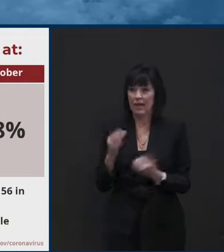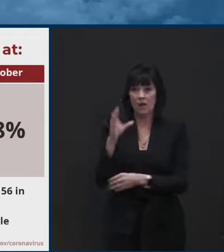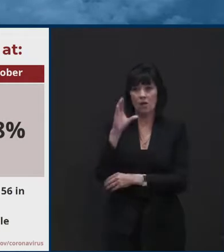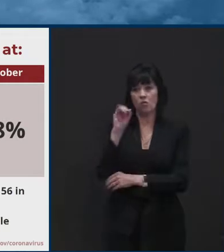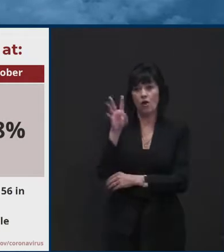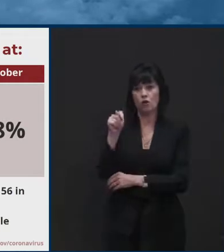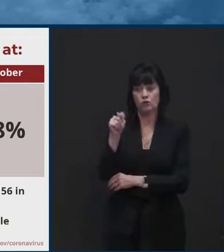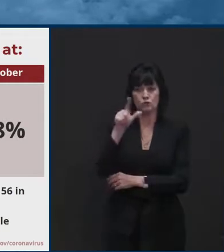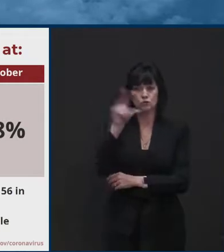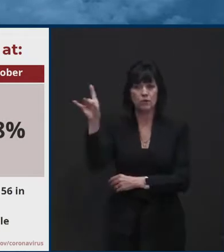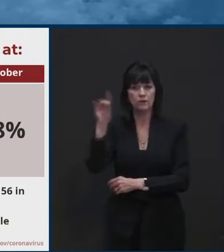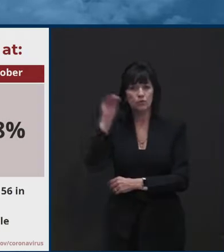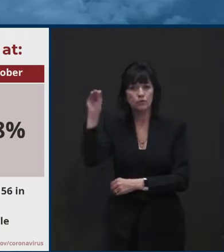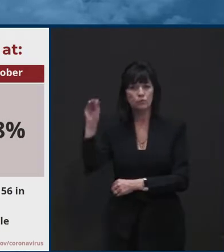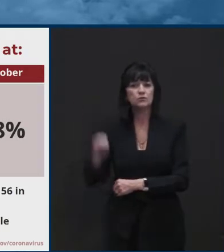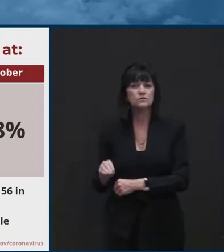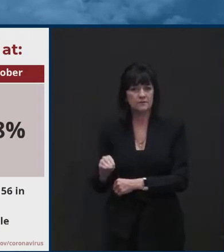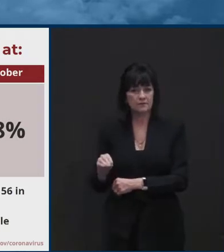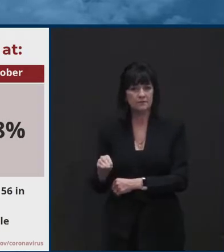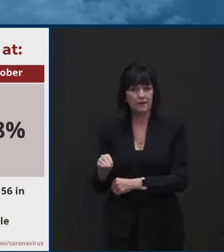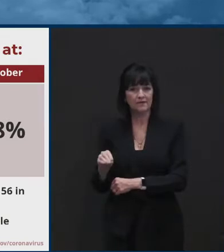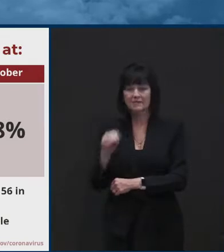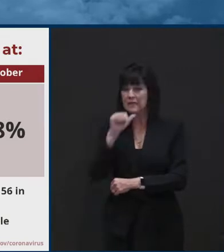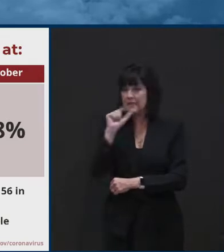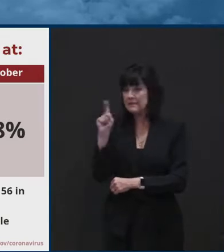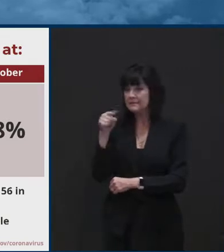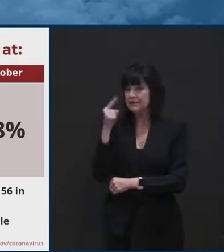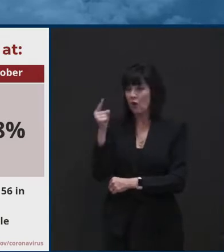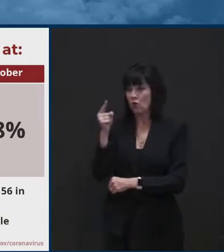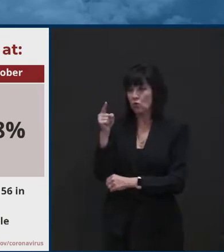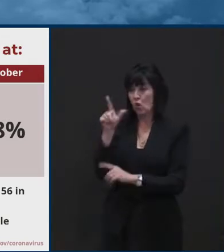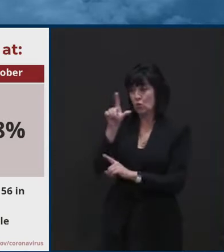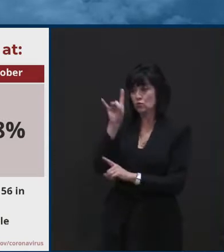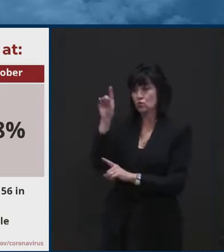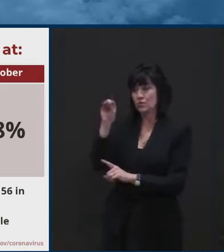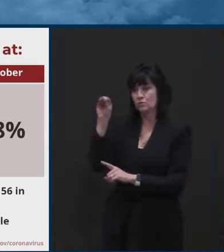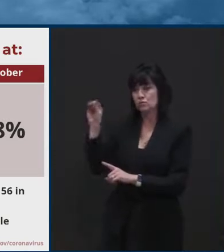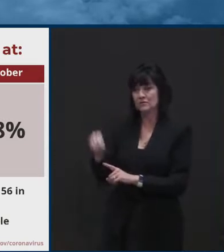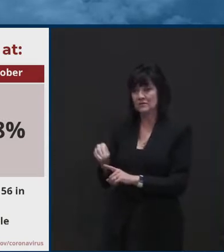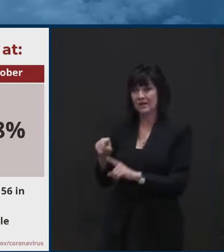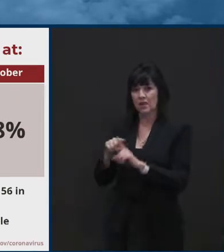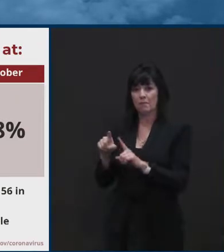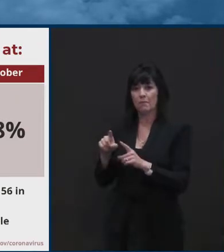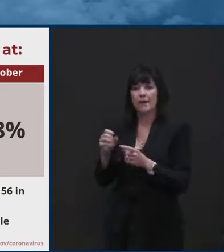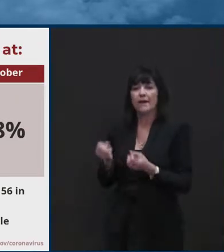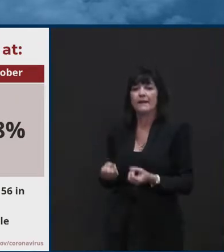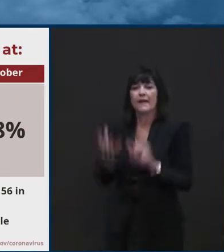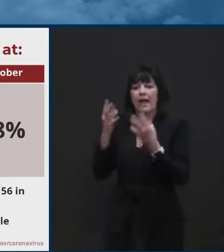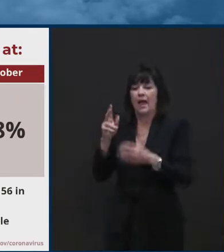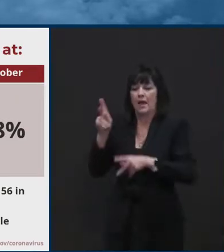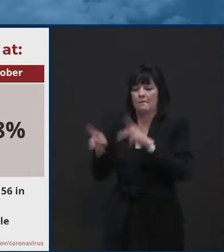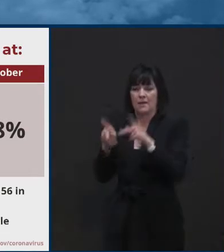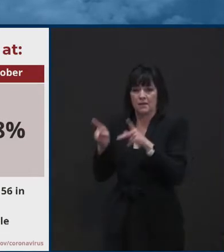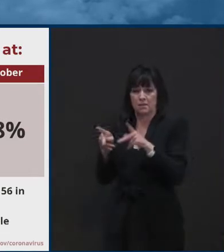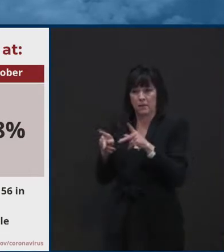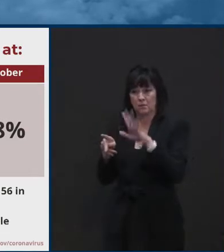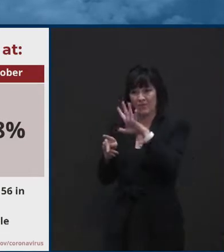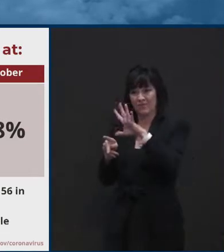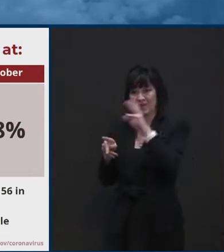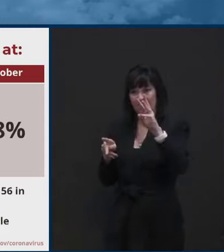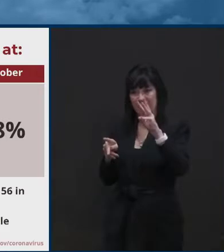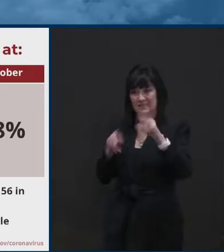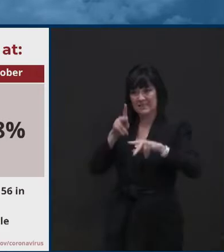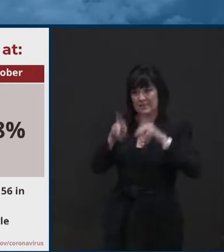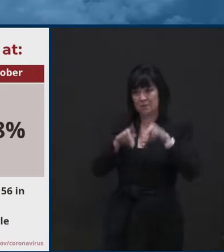but the number of people at events increased significantly from 56 people in